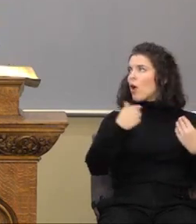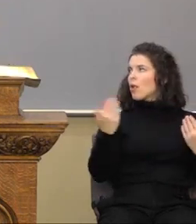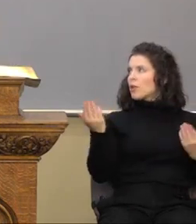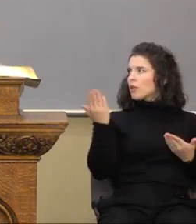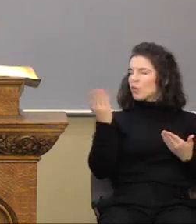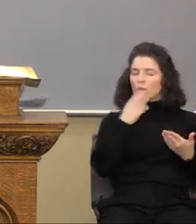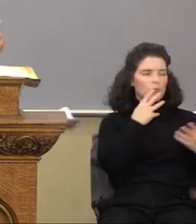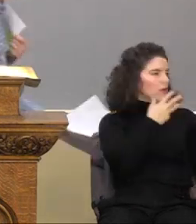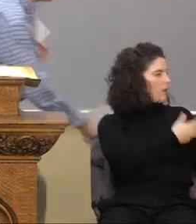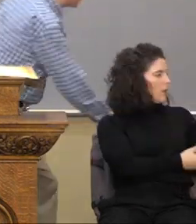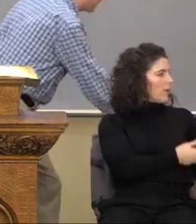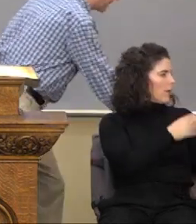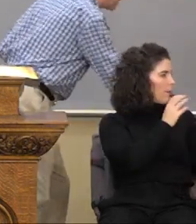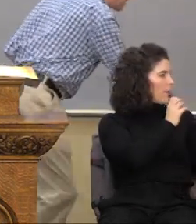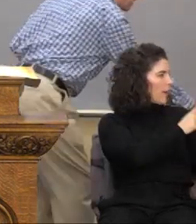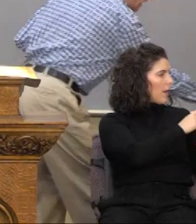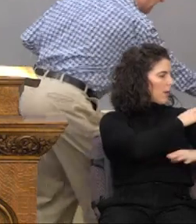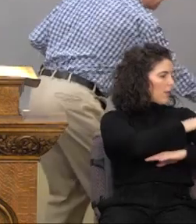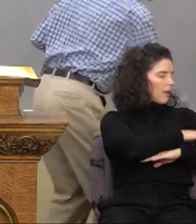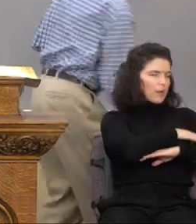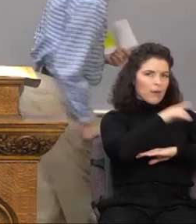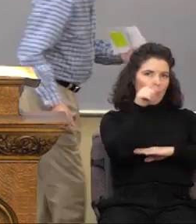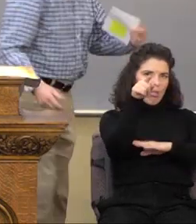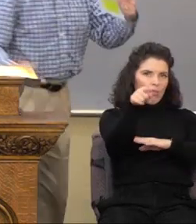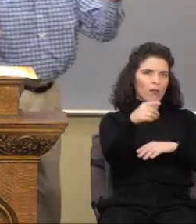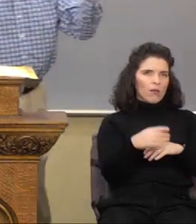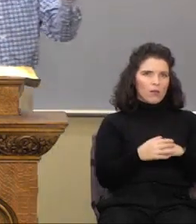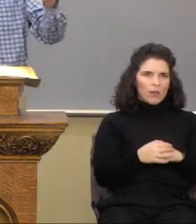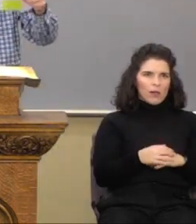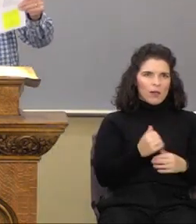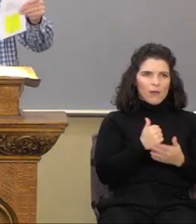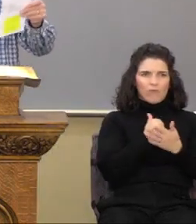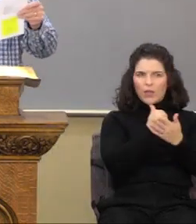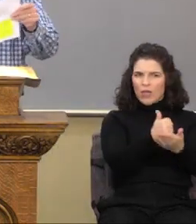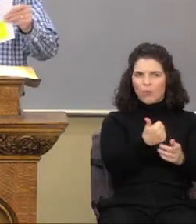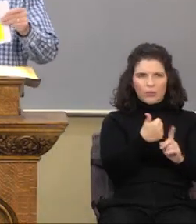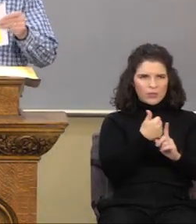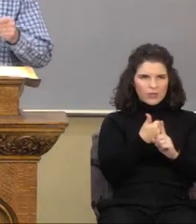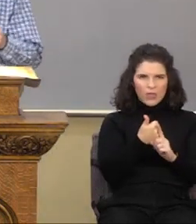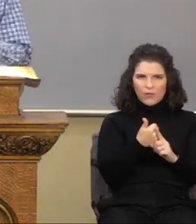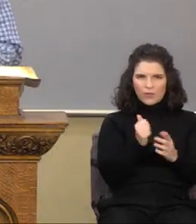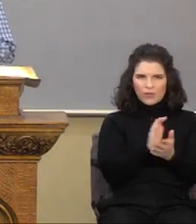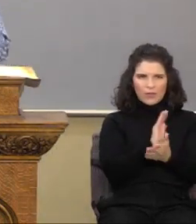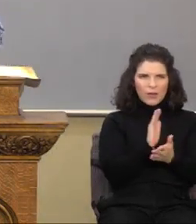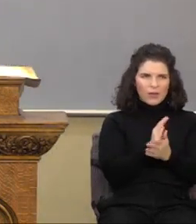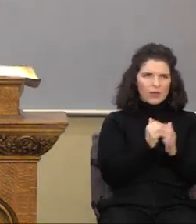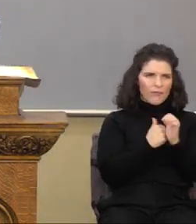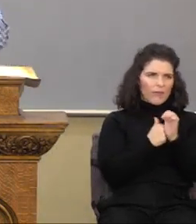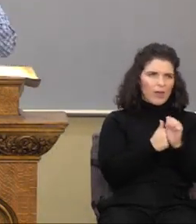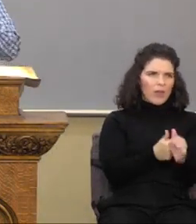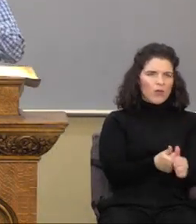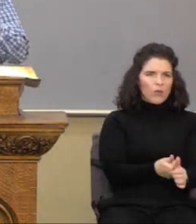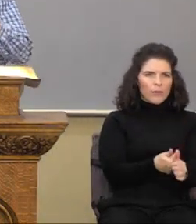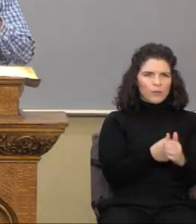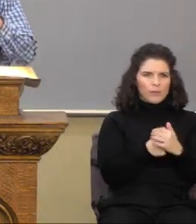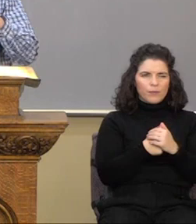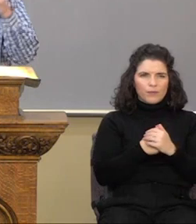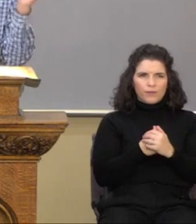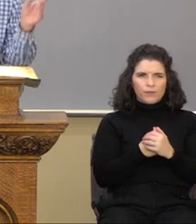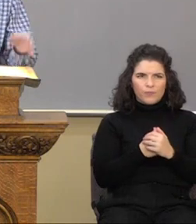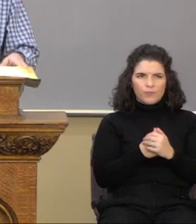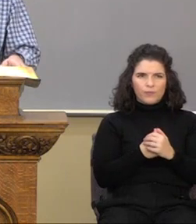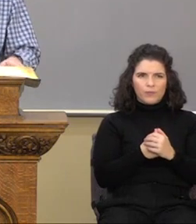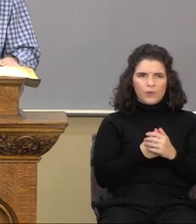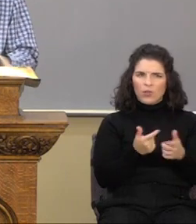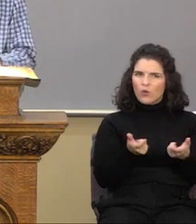handouts back on the table there and help yourself to the handout and follow along. OK, we saw.